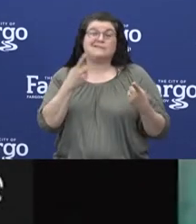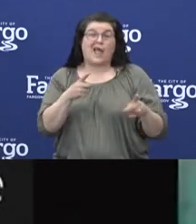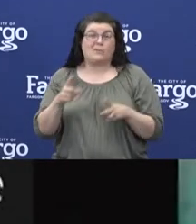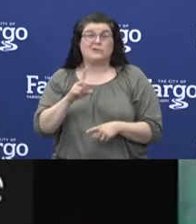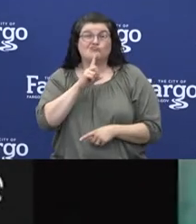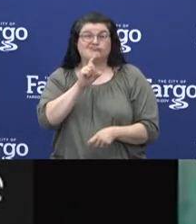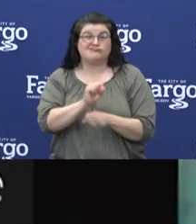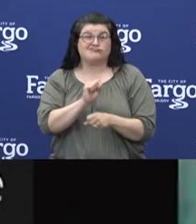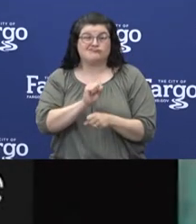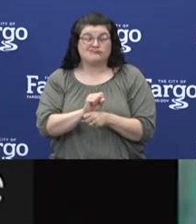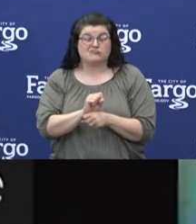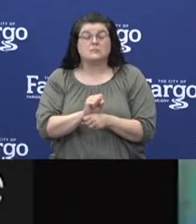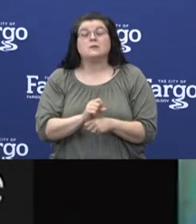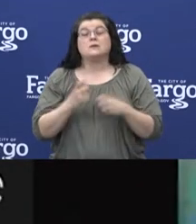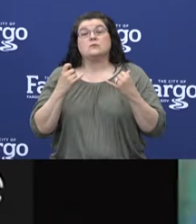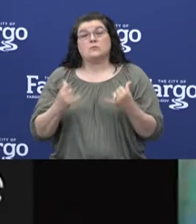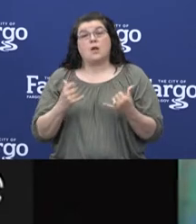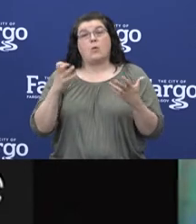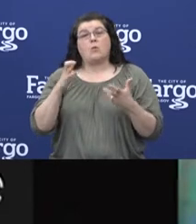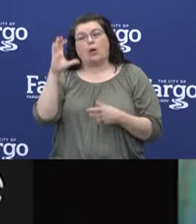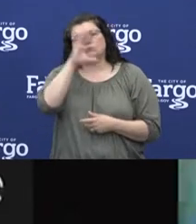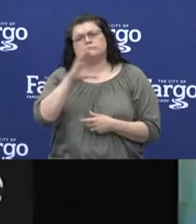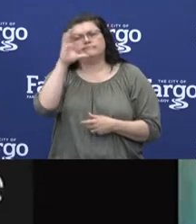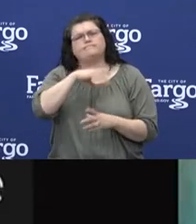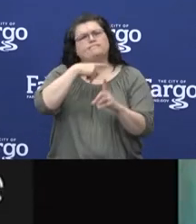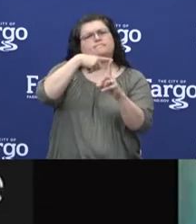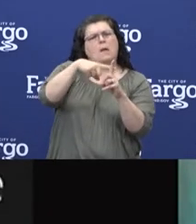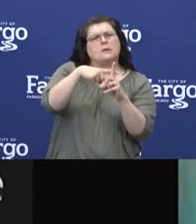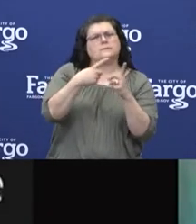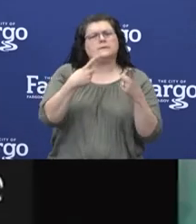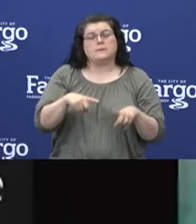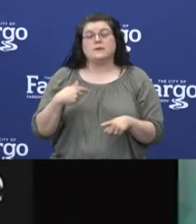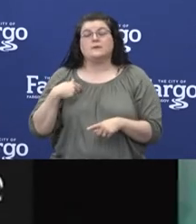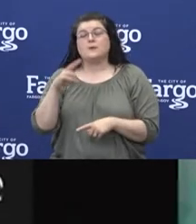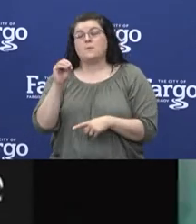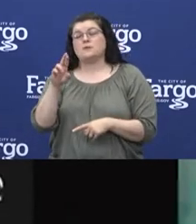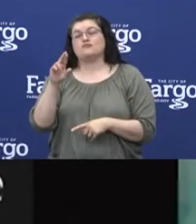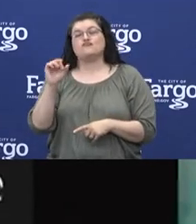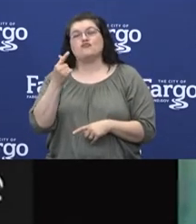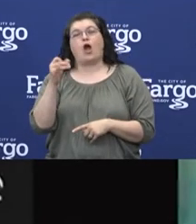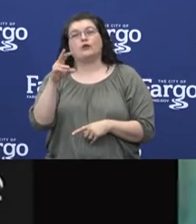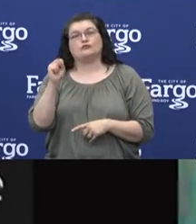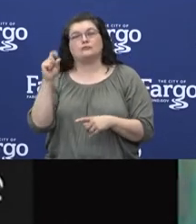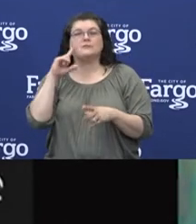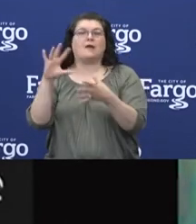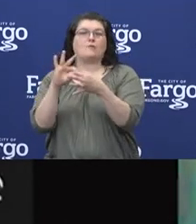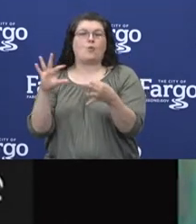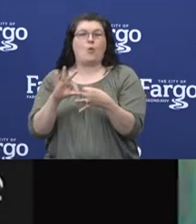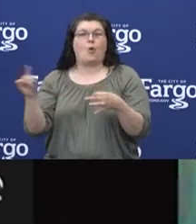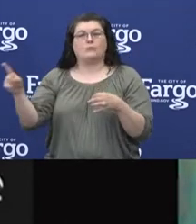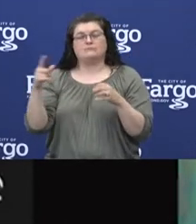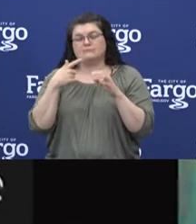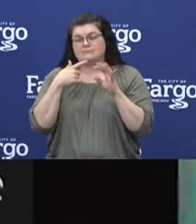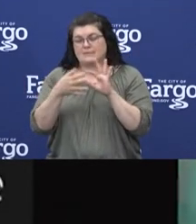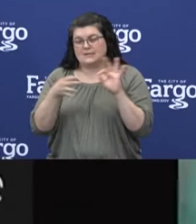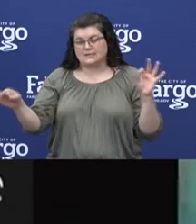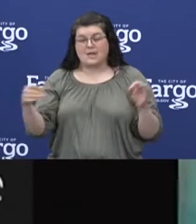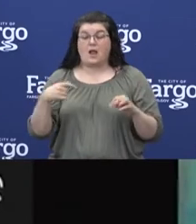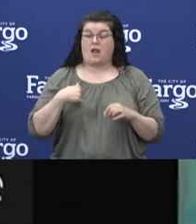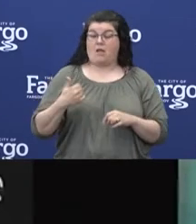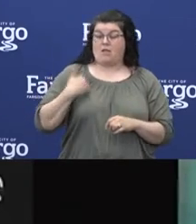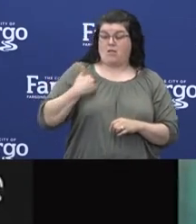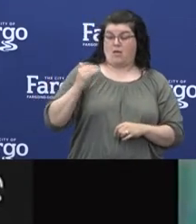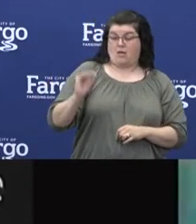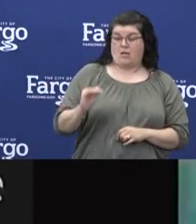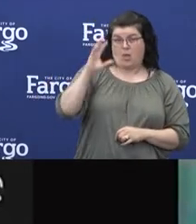So we need to search for the positives. There's a quote from Mr. Rogers that always brings in a little cheer. He says, when I was a boy, I